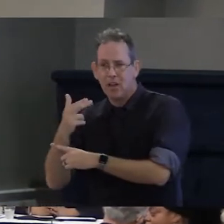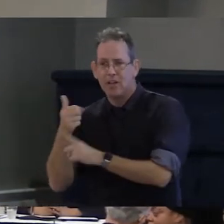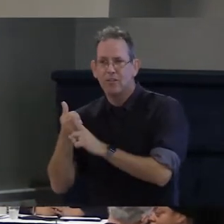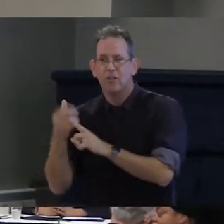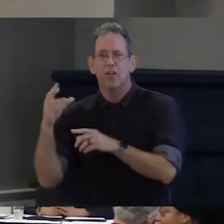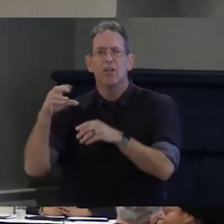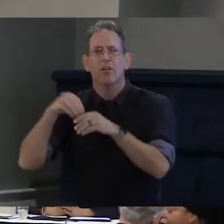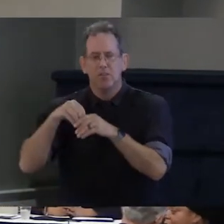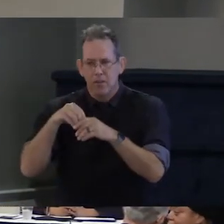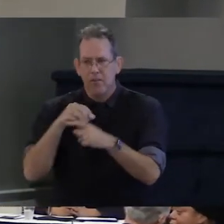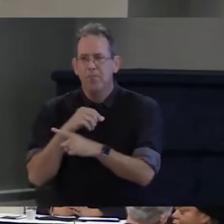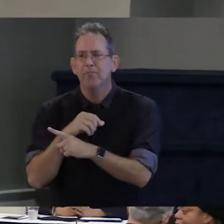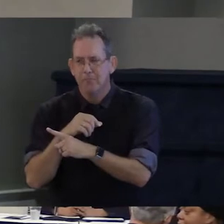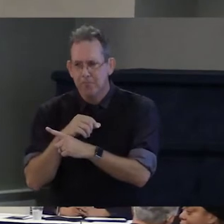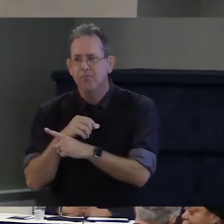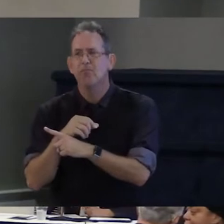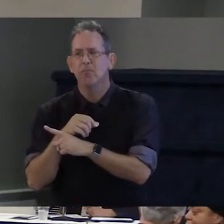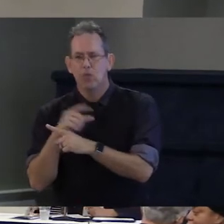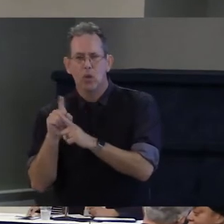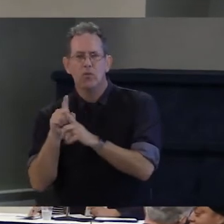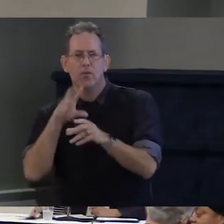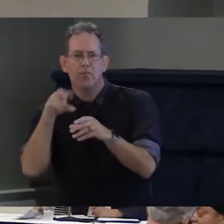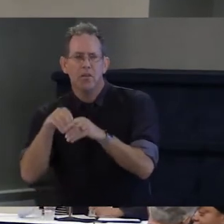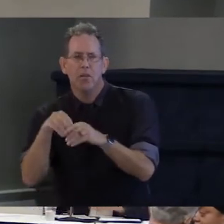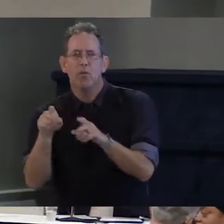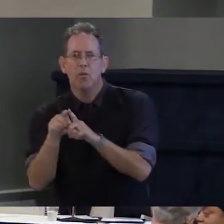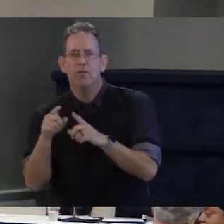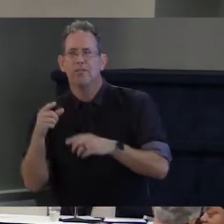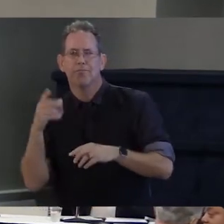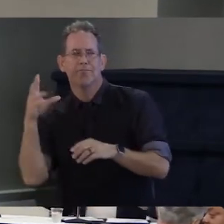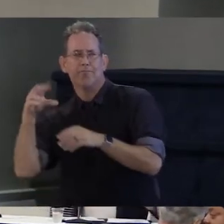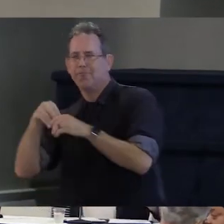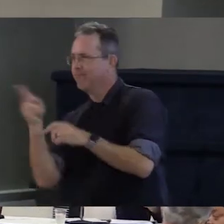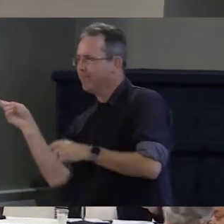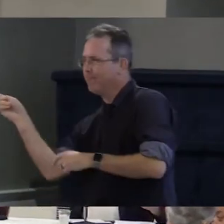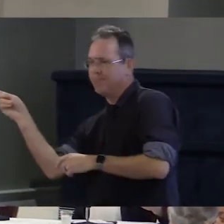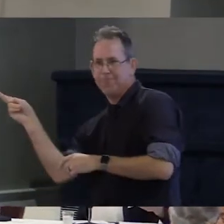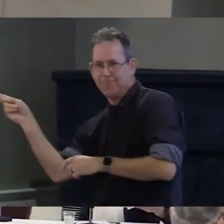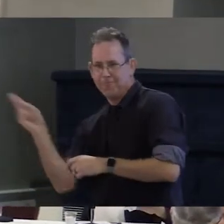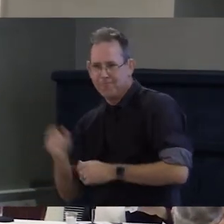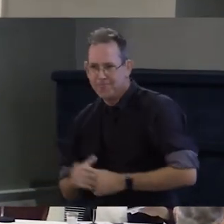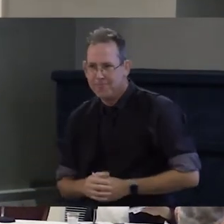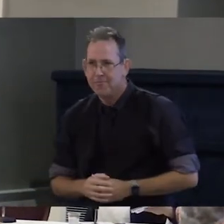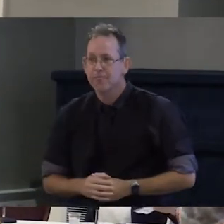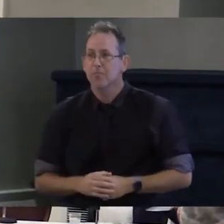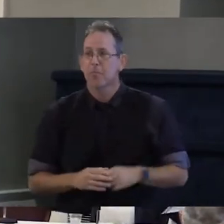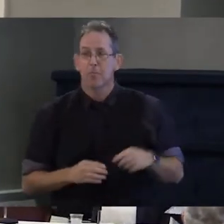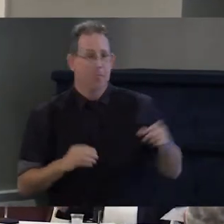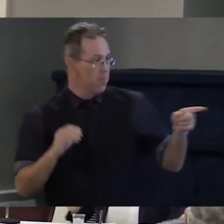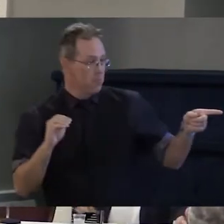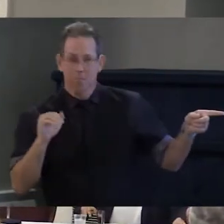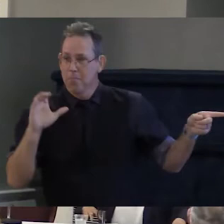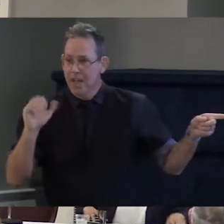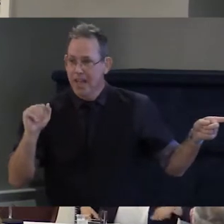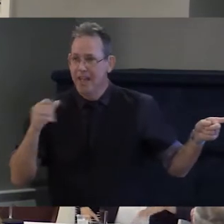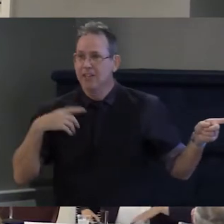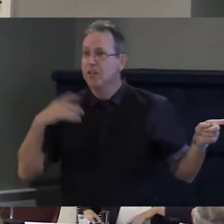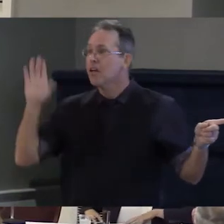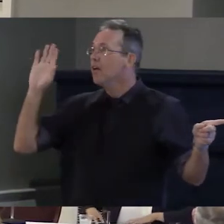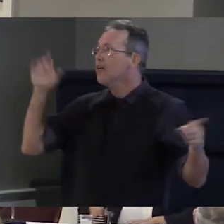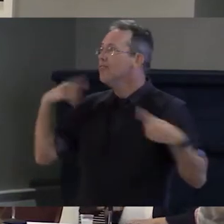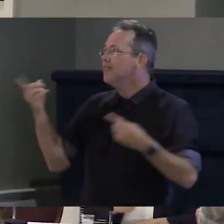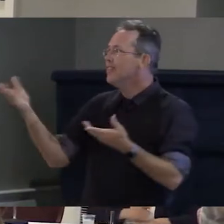pass this between ourselves as we go forward through the day Theo Lee Liam's here oh super